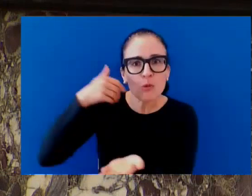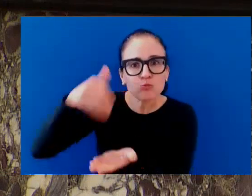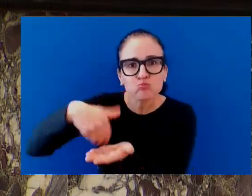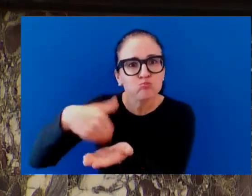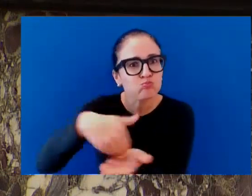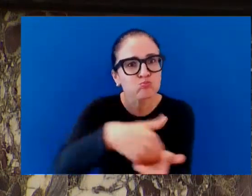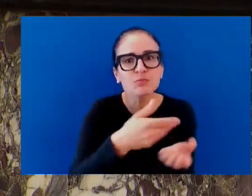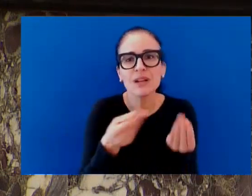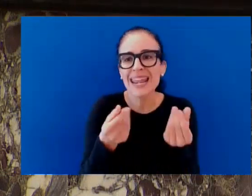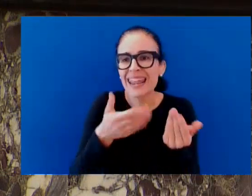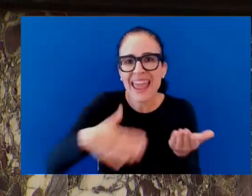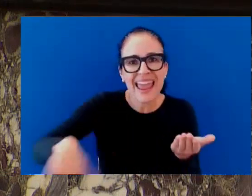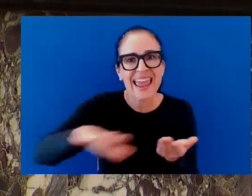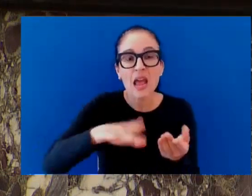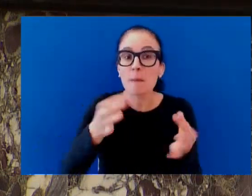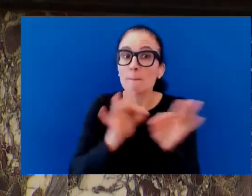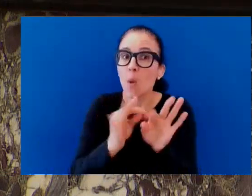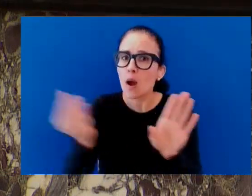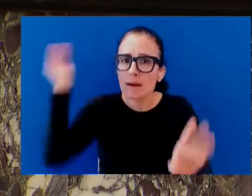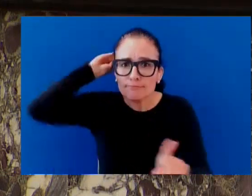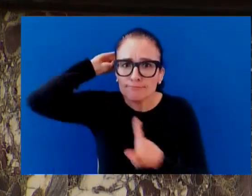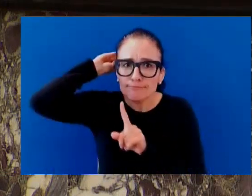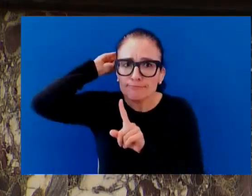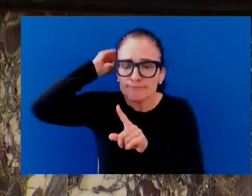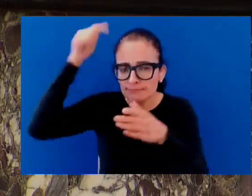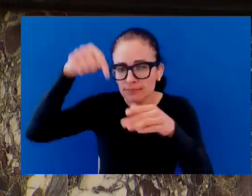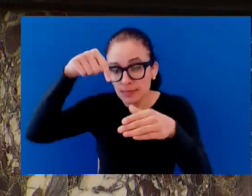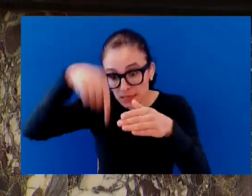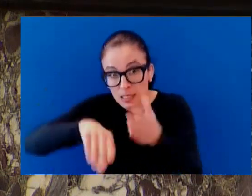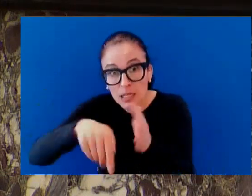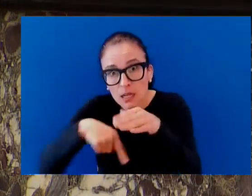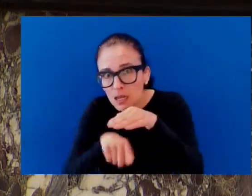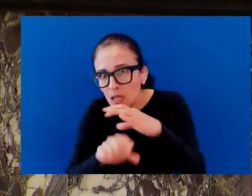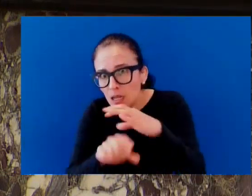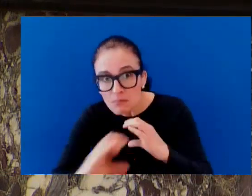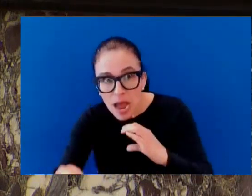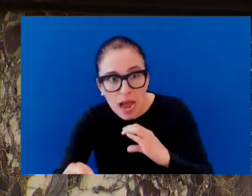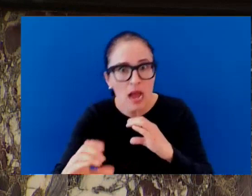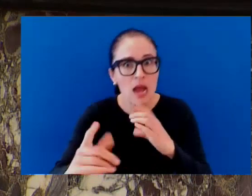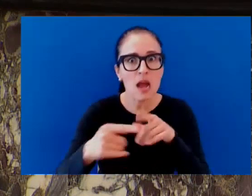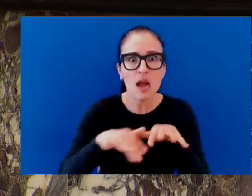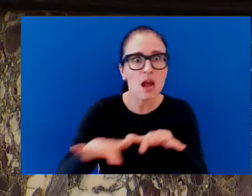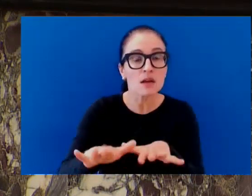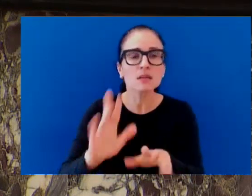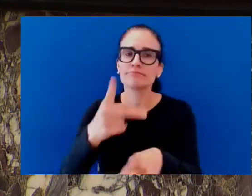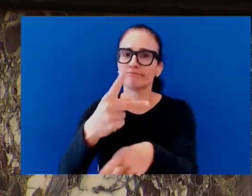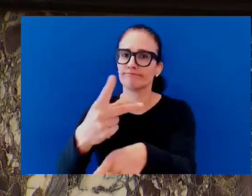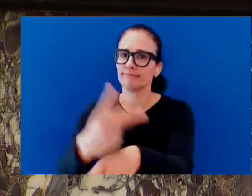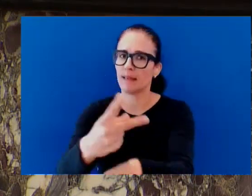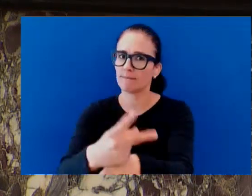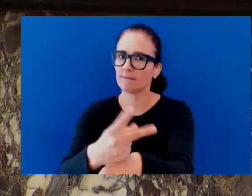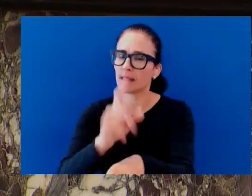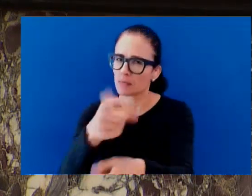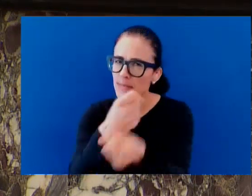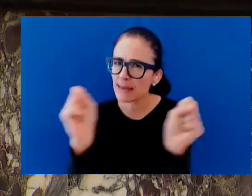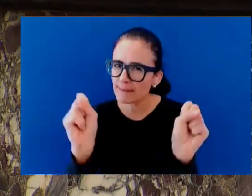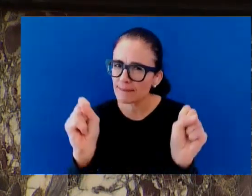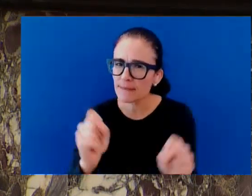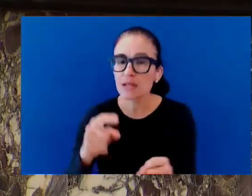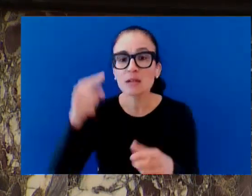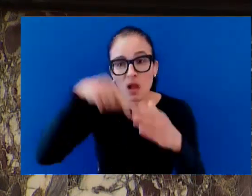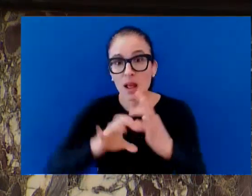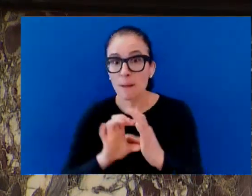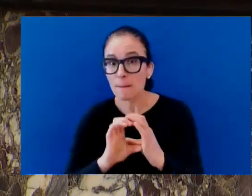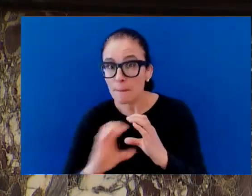account and to adhere to safe digging practices. Underground utilities provide services that play a crucial role